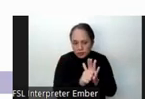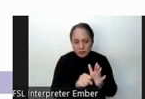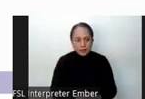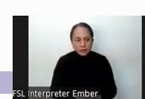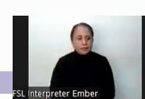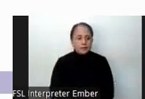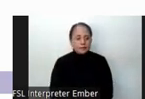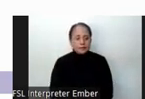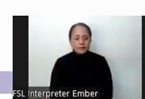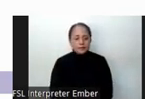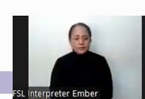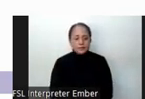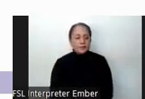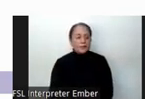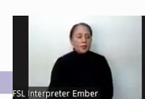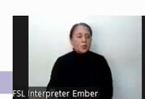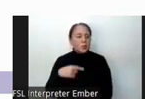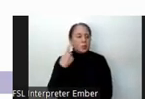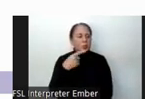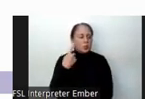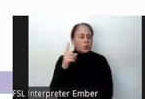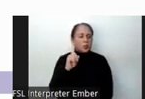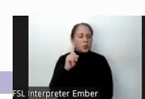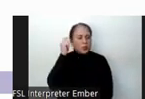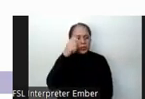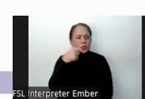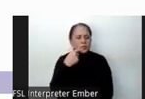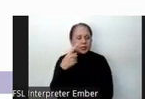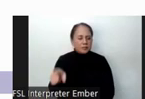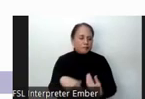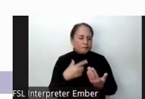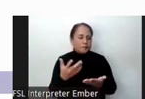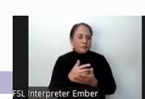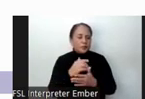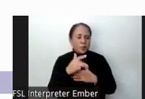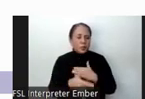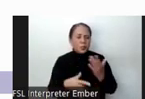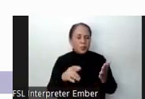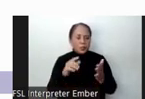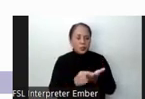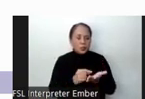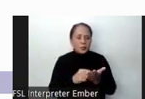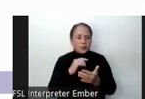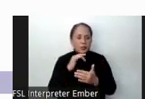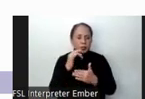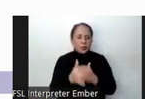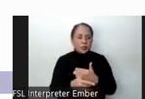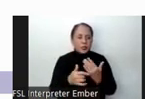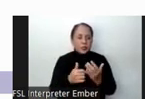What does theory say about early literacy? Preschool to early grades is called the learning to read stage.